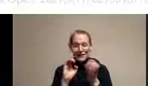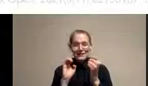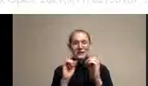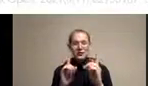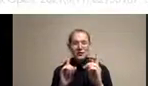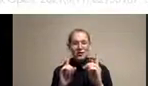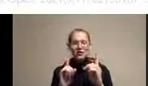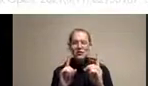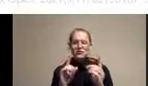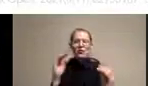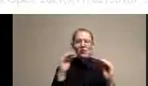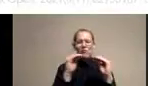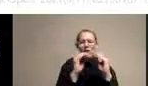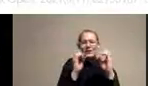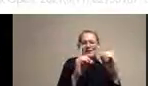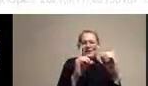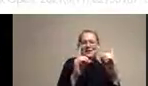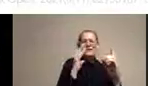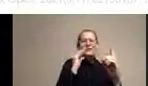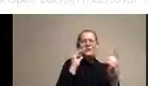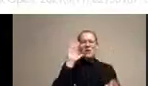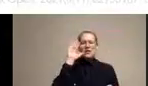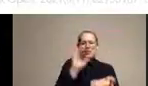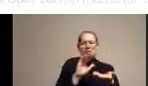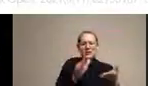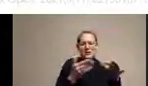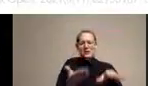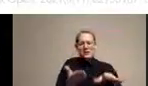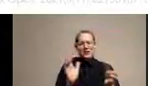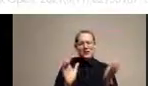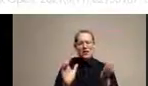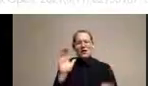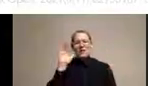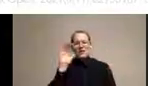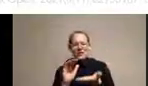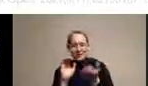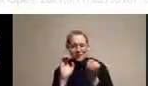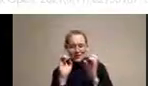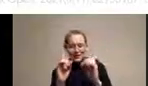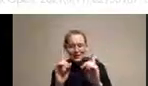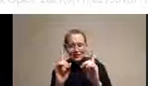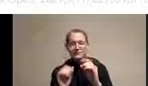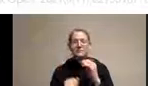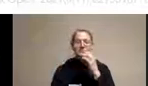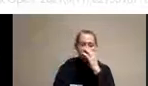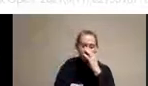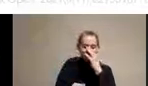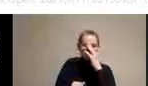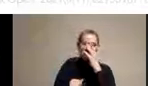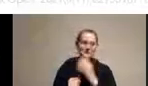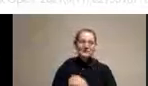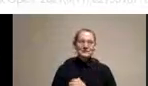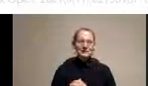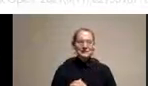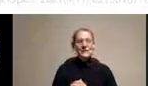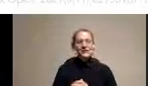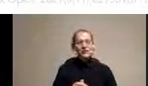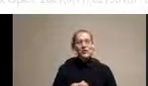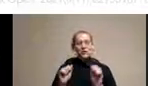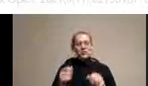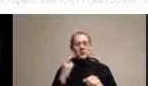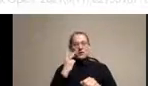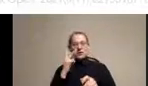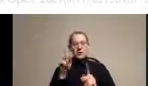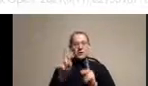So there's this tremendous gradient mortality and morbidity grade from COVID as determined by axis of advantage and disadvantage in this country,